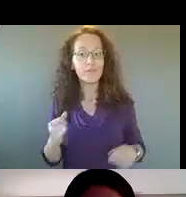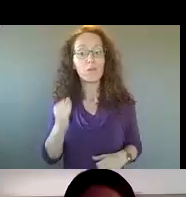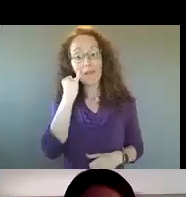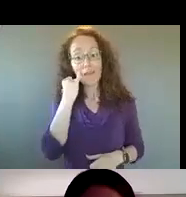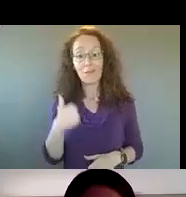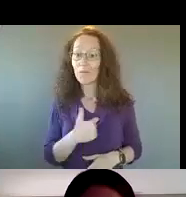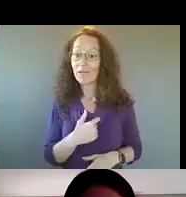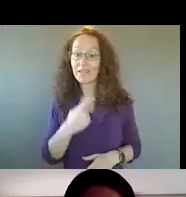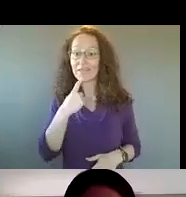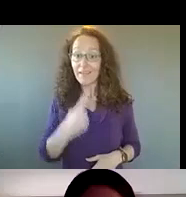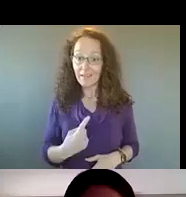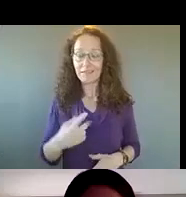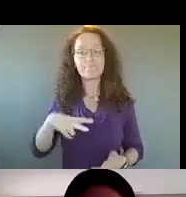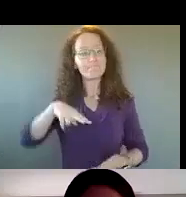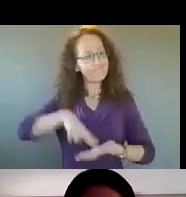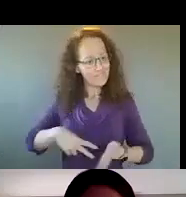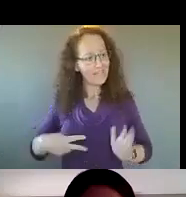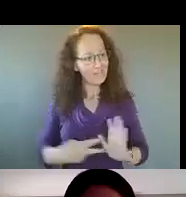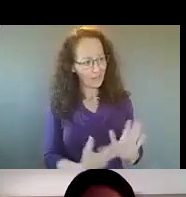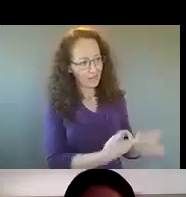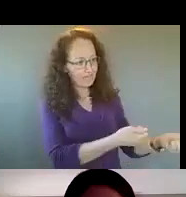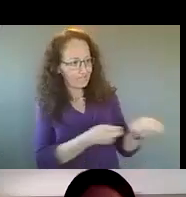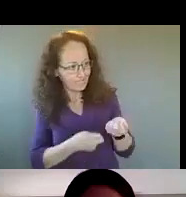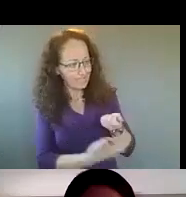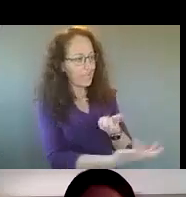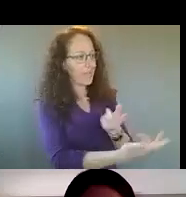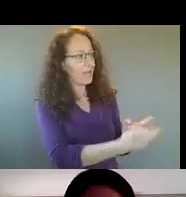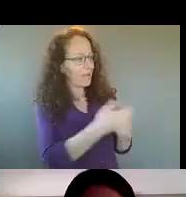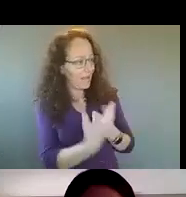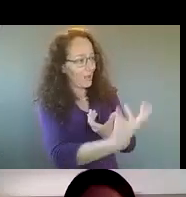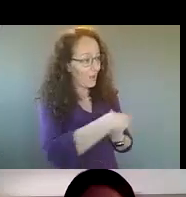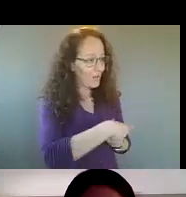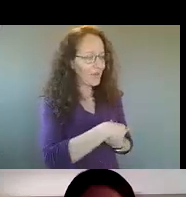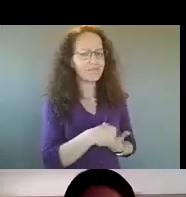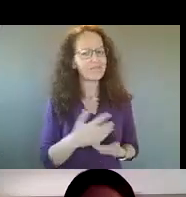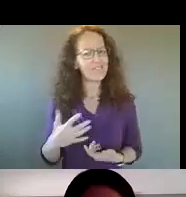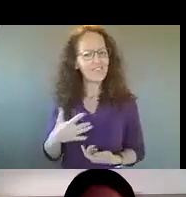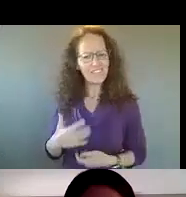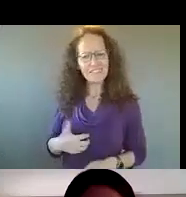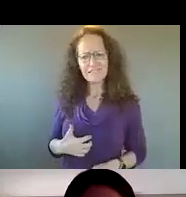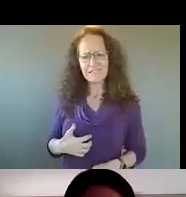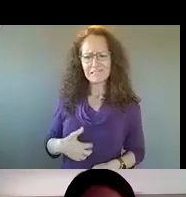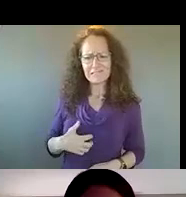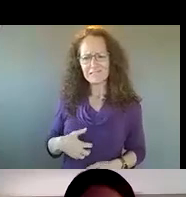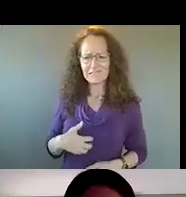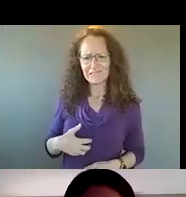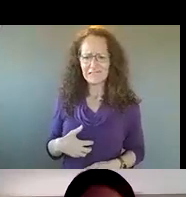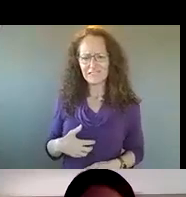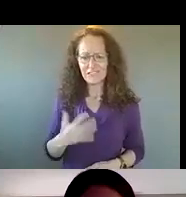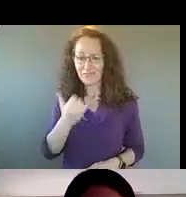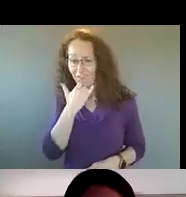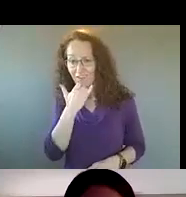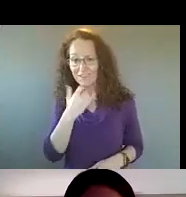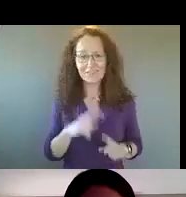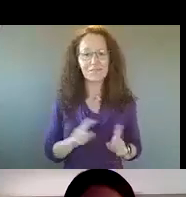um, around making sure that we're including everyone, um, at the table, which also I think signals, um, why it's important,